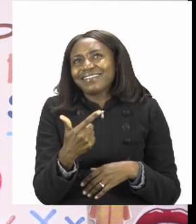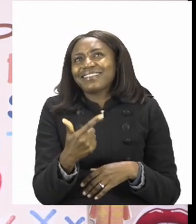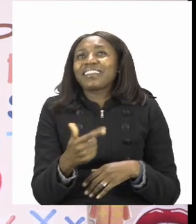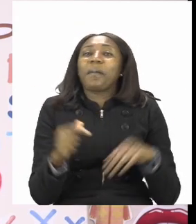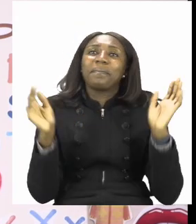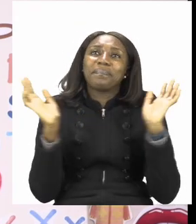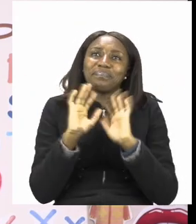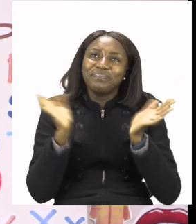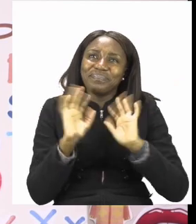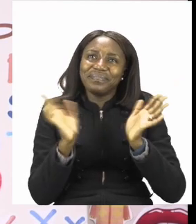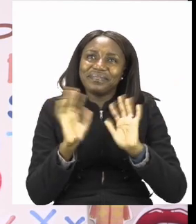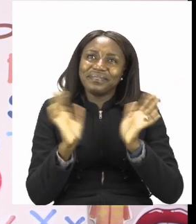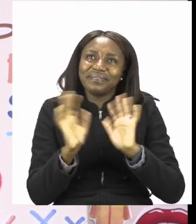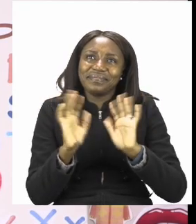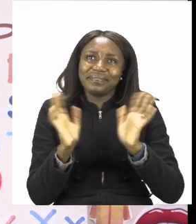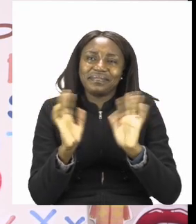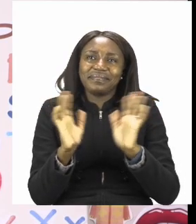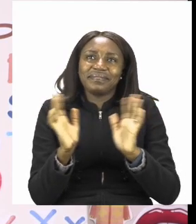goodbye.